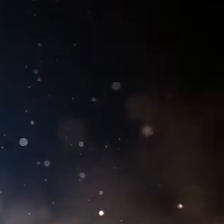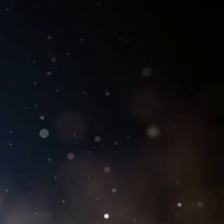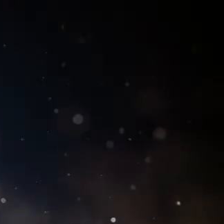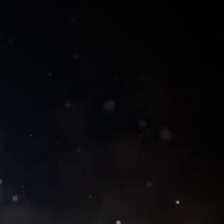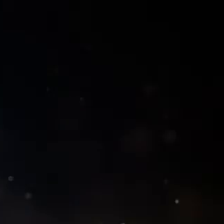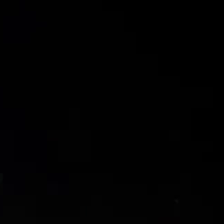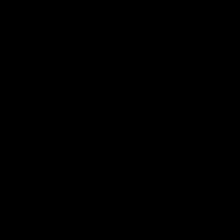you. Thank